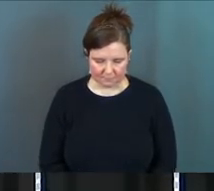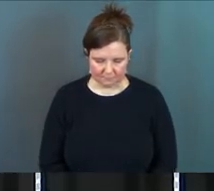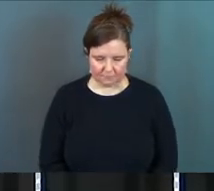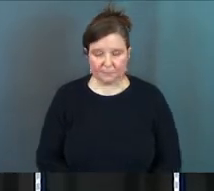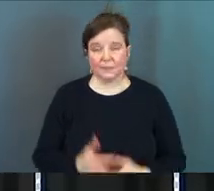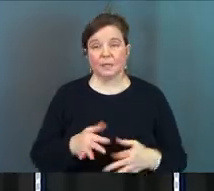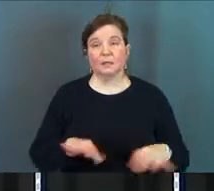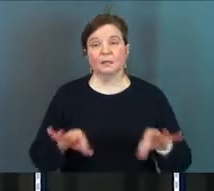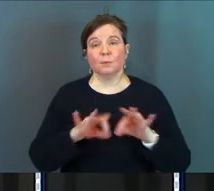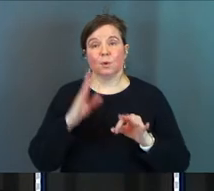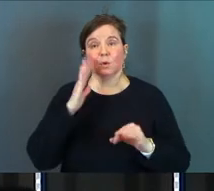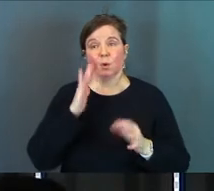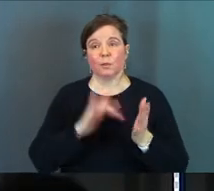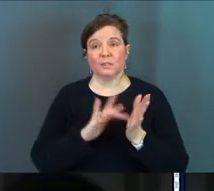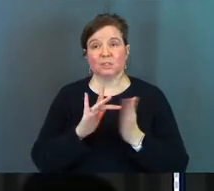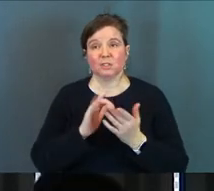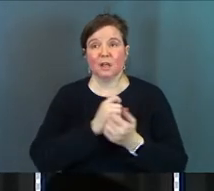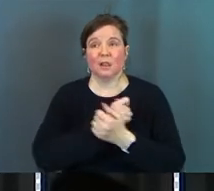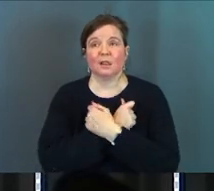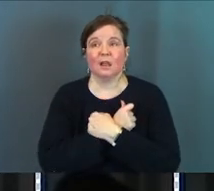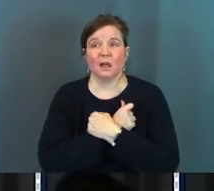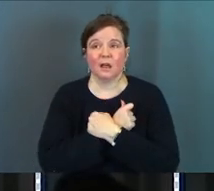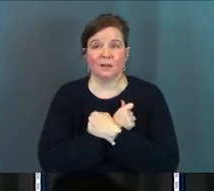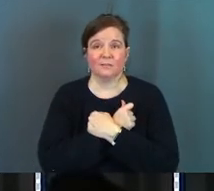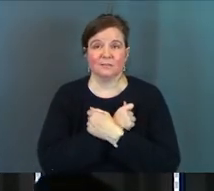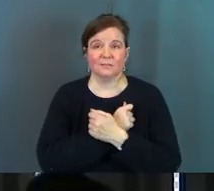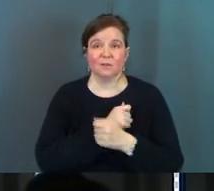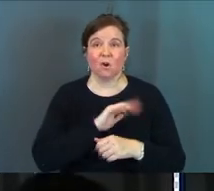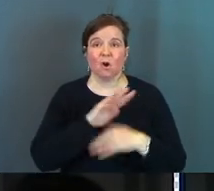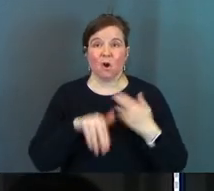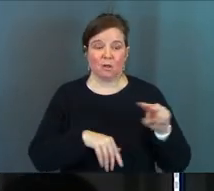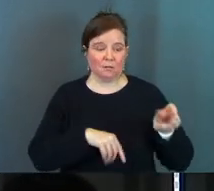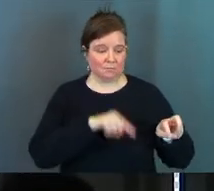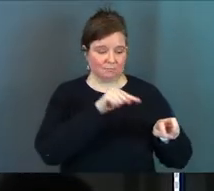it's important you know that Jesus loves all three of these chairs